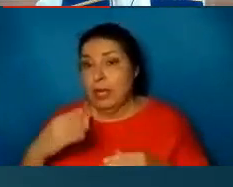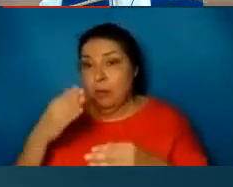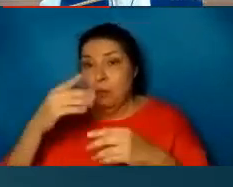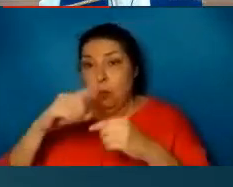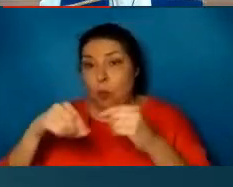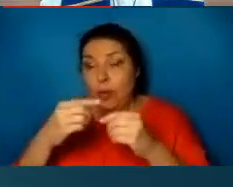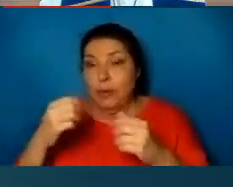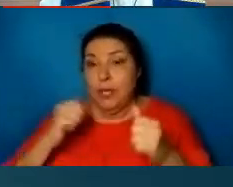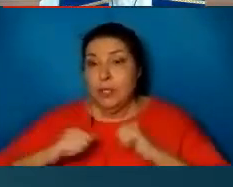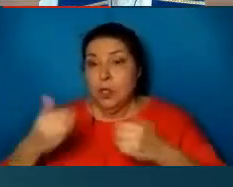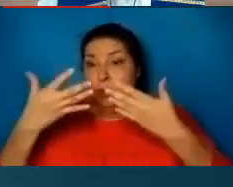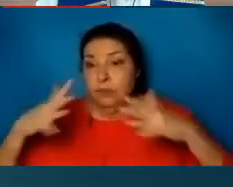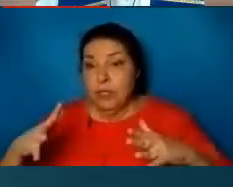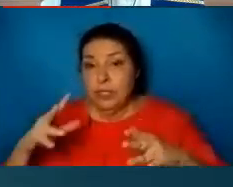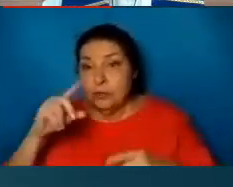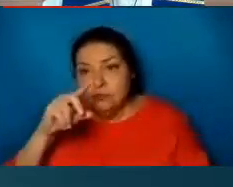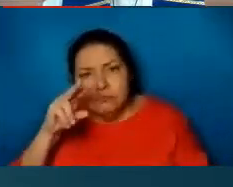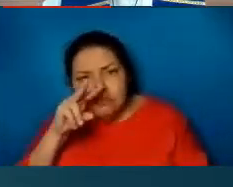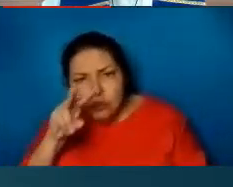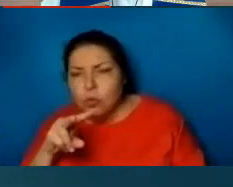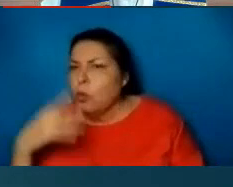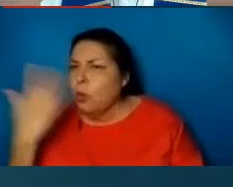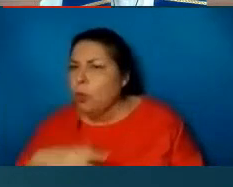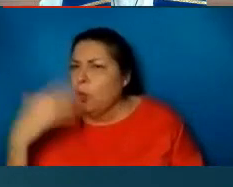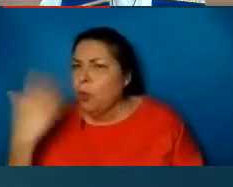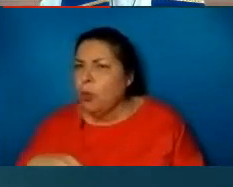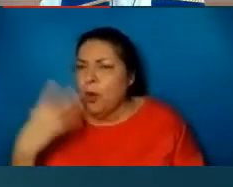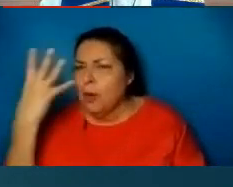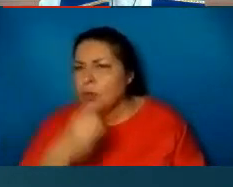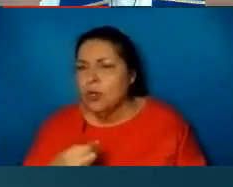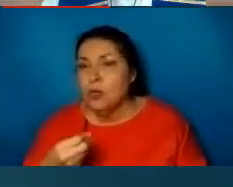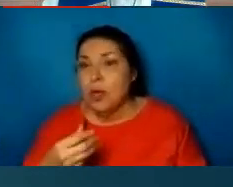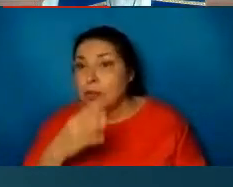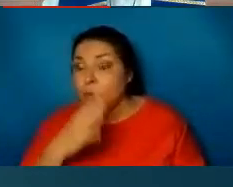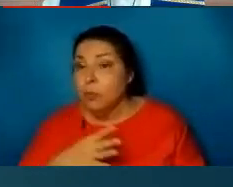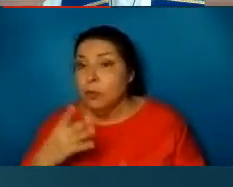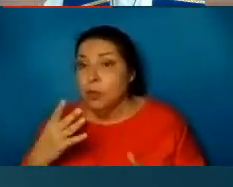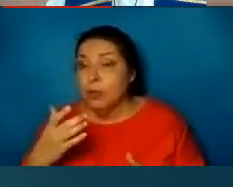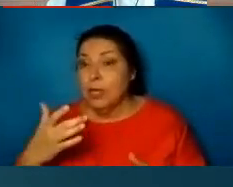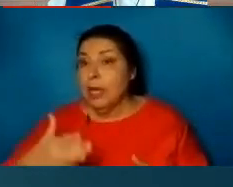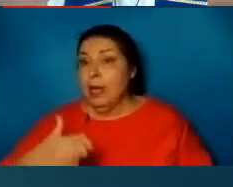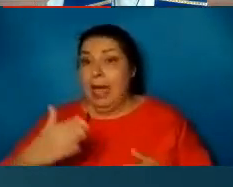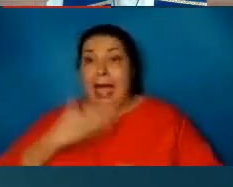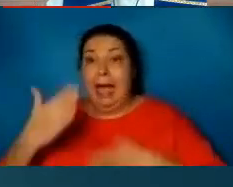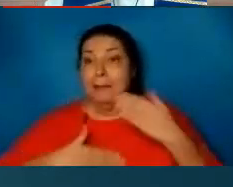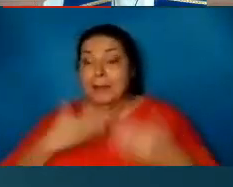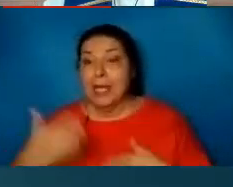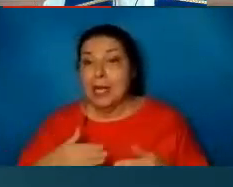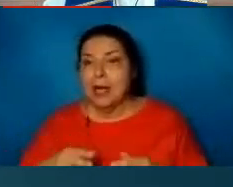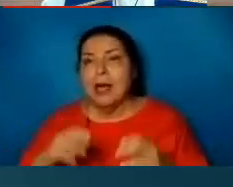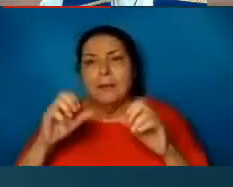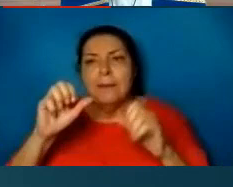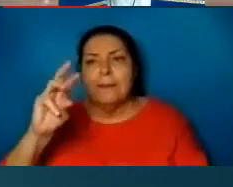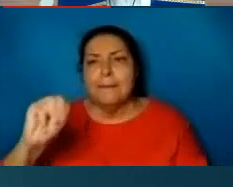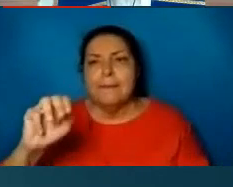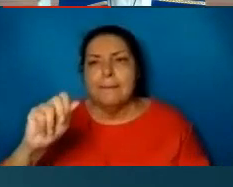would be absolutely delighted with the results. A makeover can make a big difference. Well,